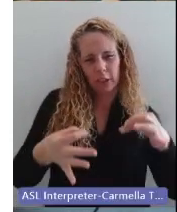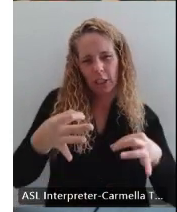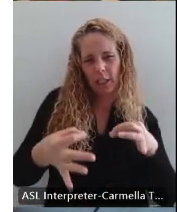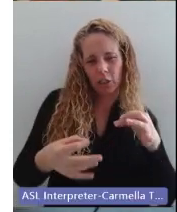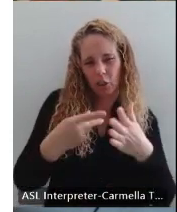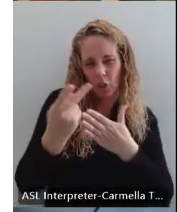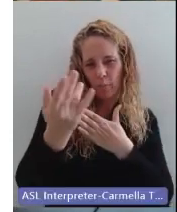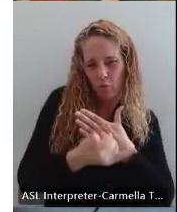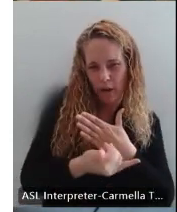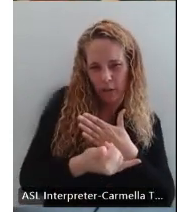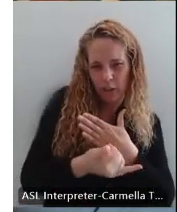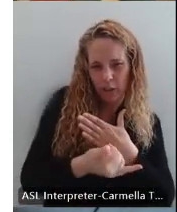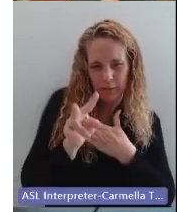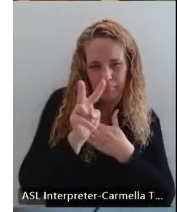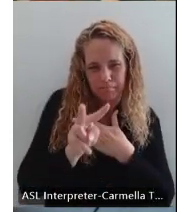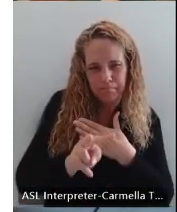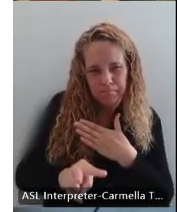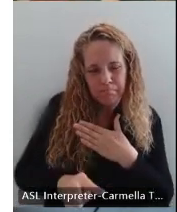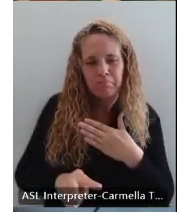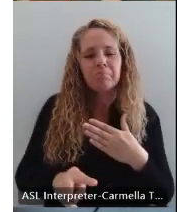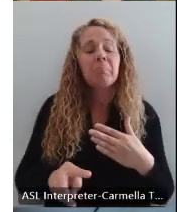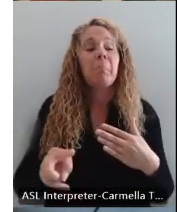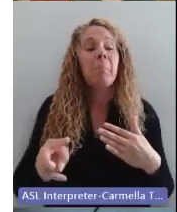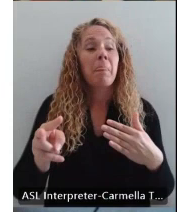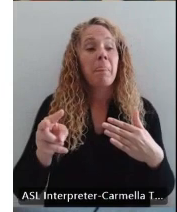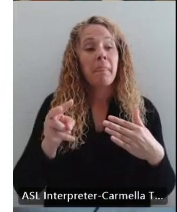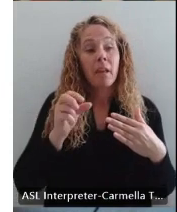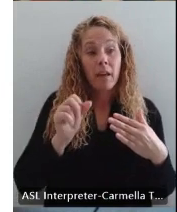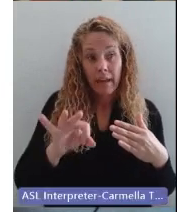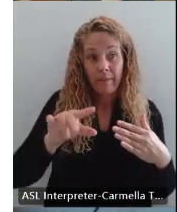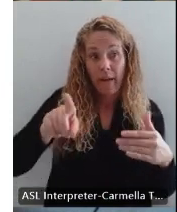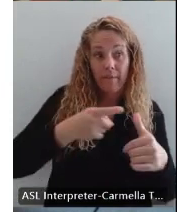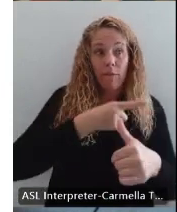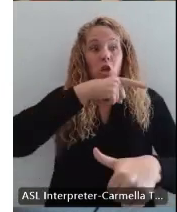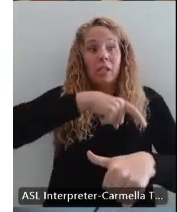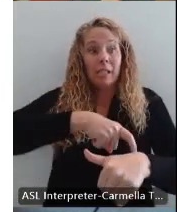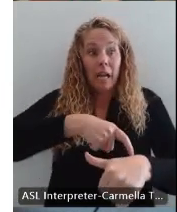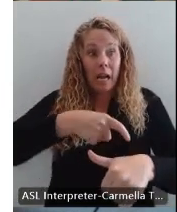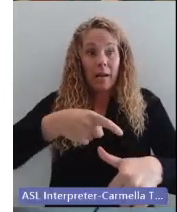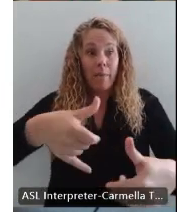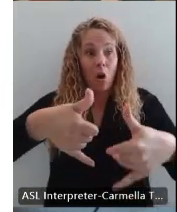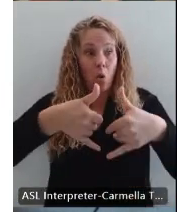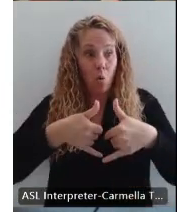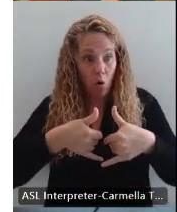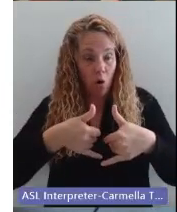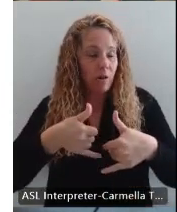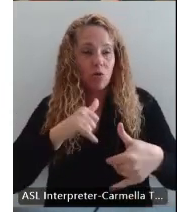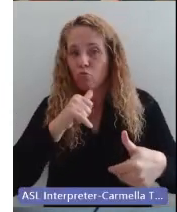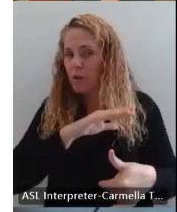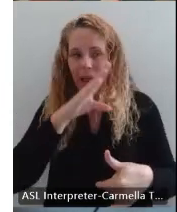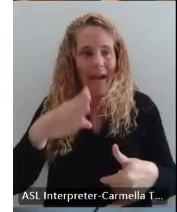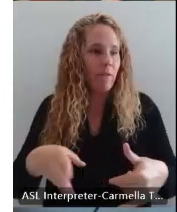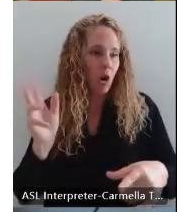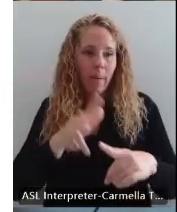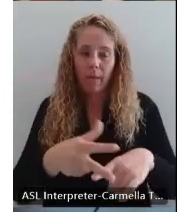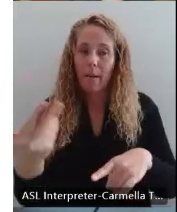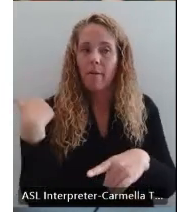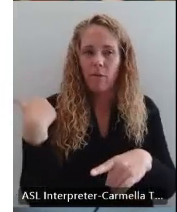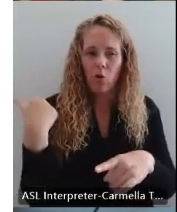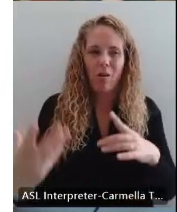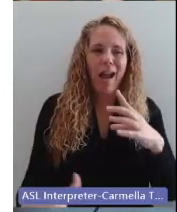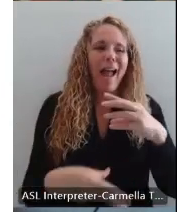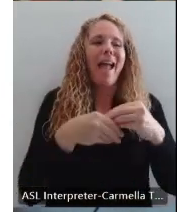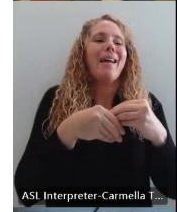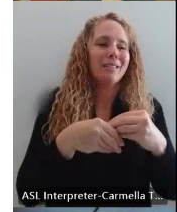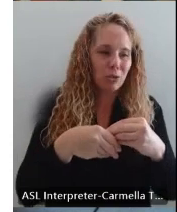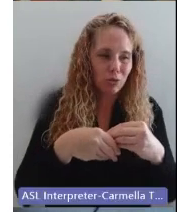projects. And if you are a first time awardee, you haven't applied for this before, you get an extra point.